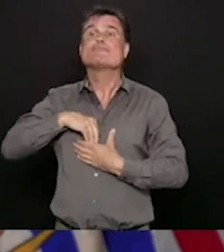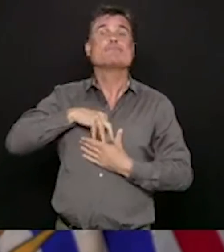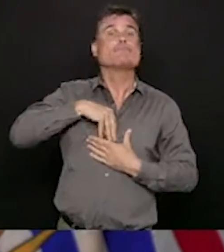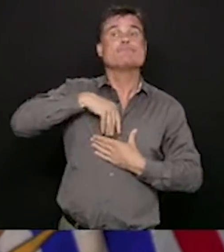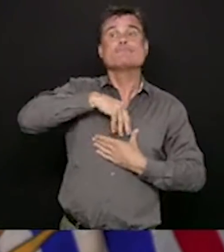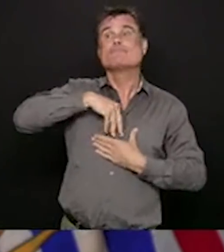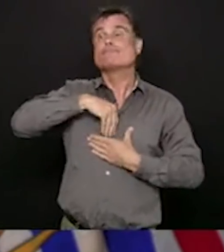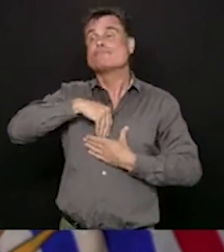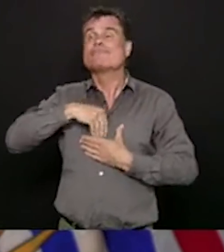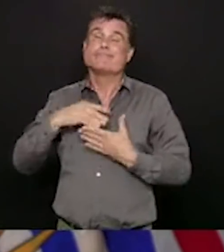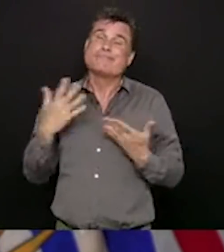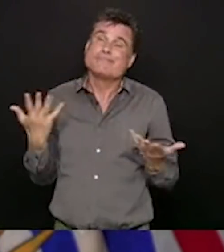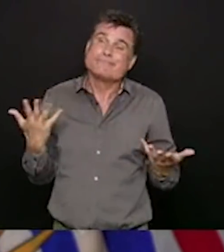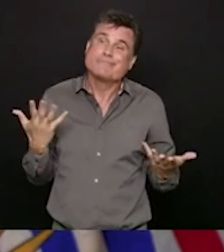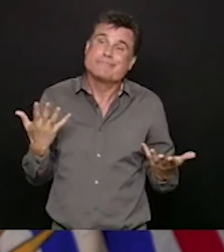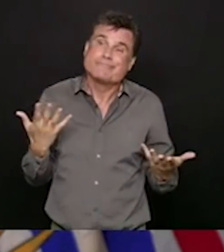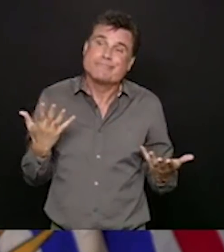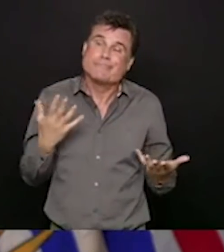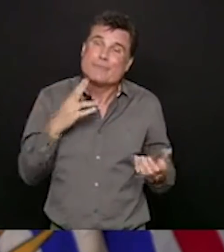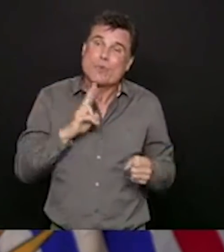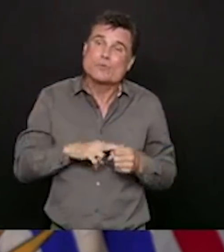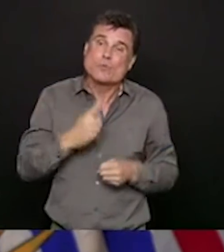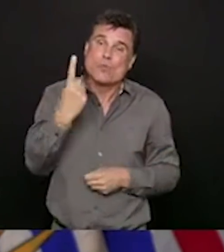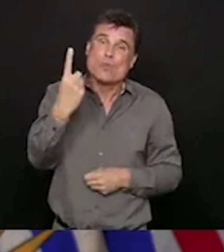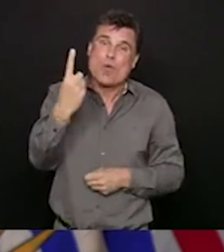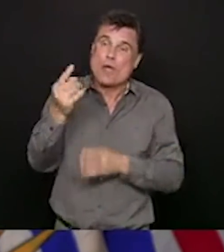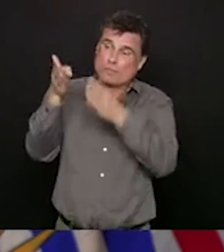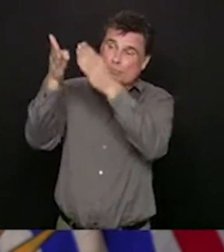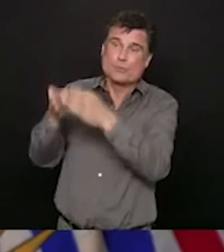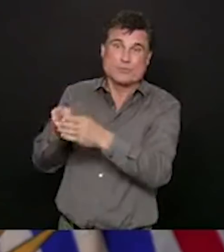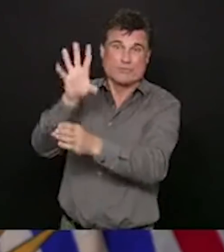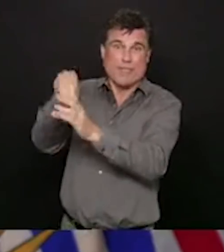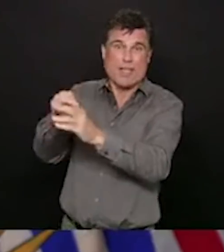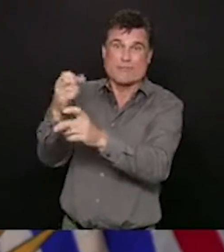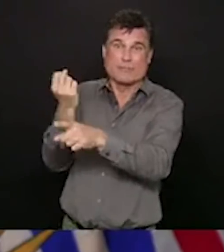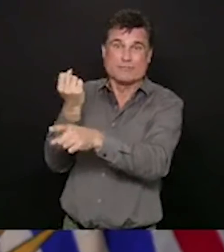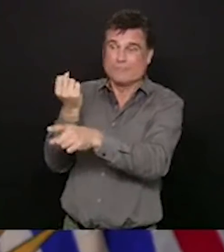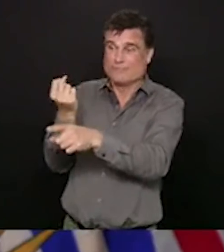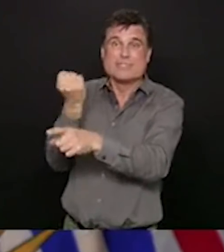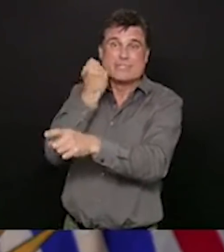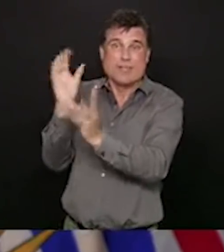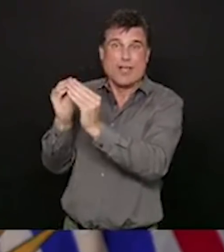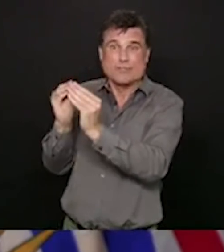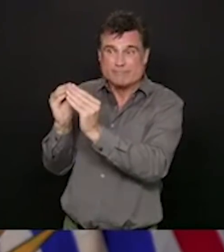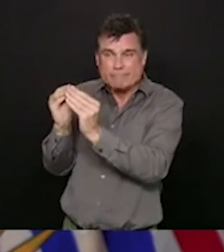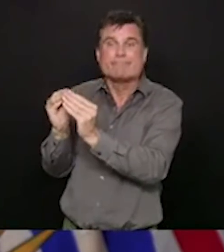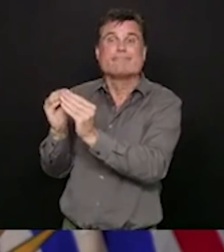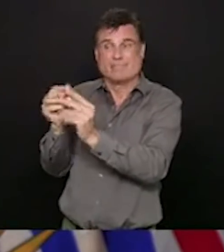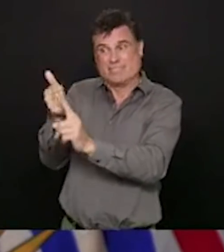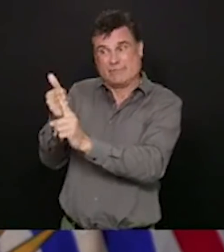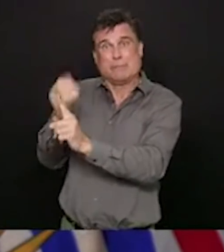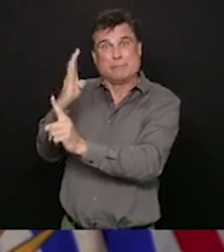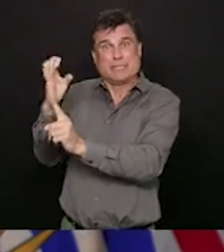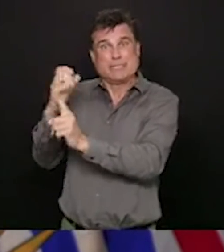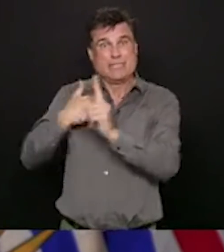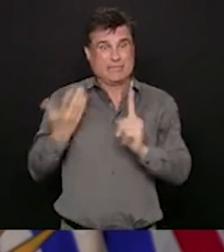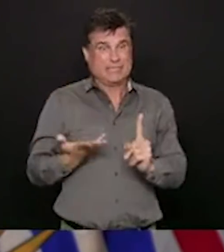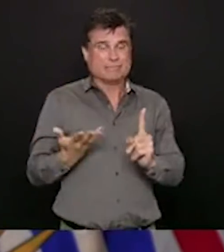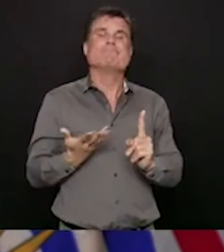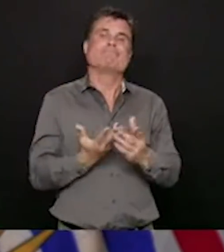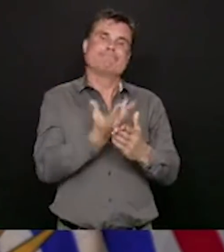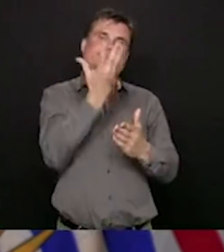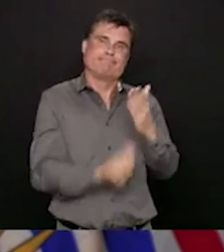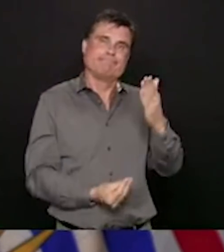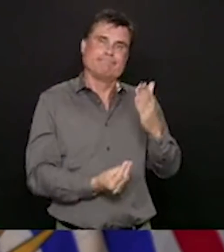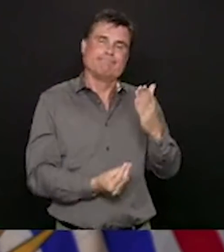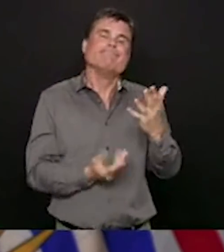with that conference. The other thing that we are doing that is really important for our next strategy, our next phase is